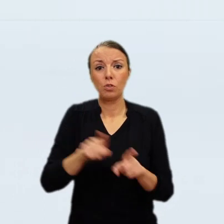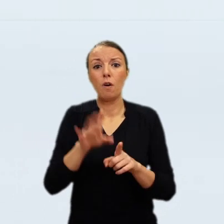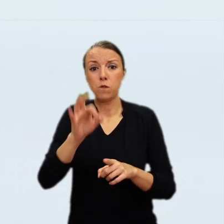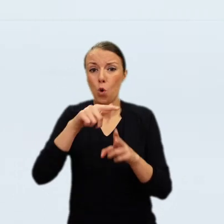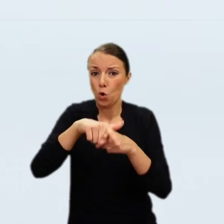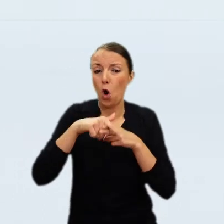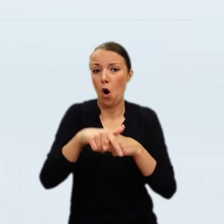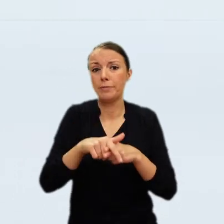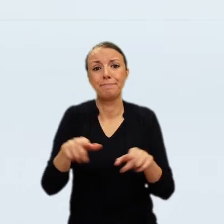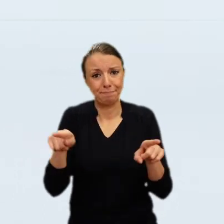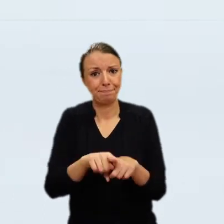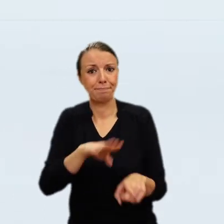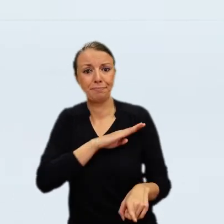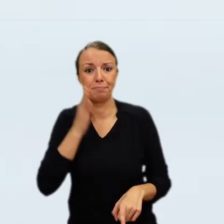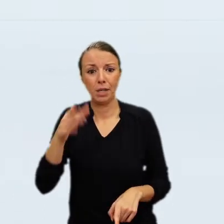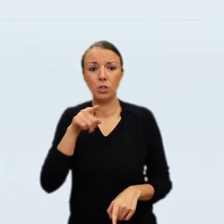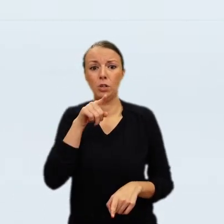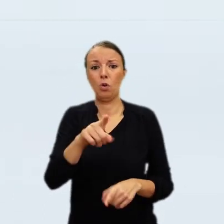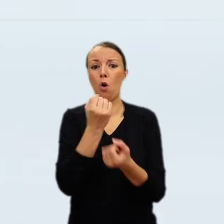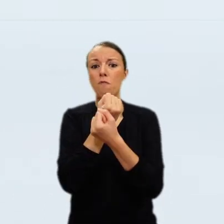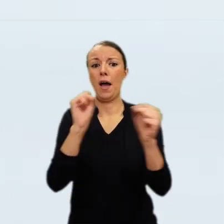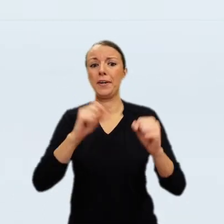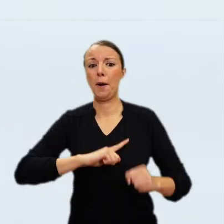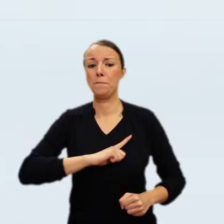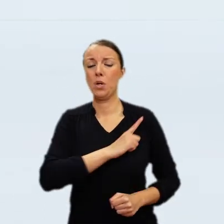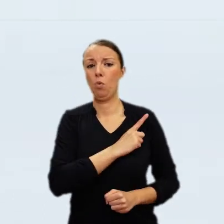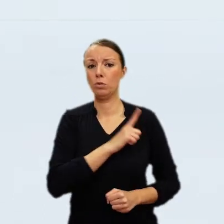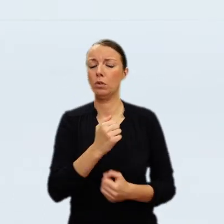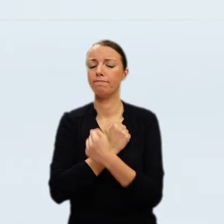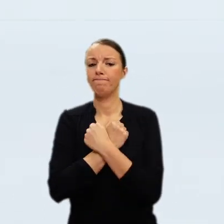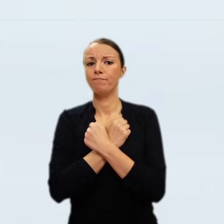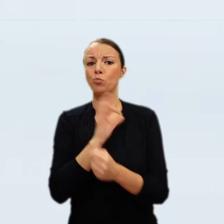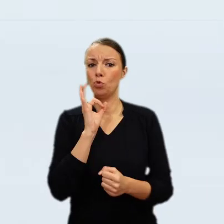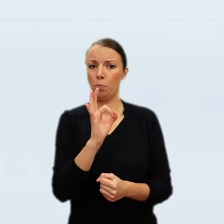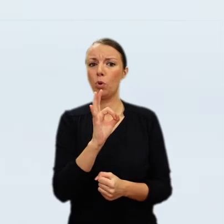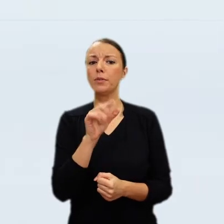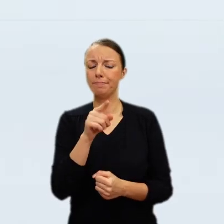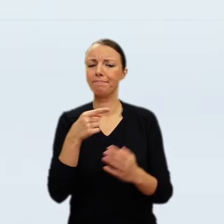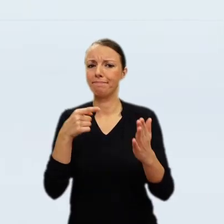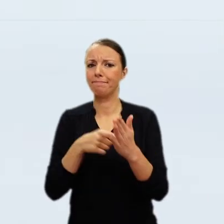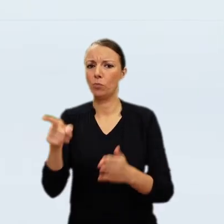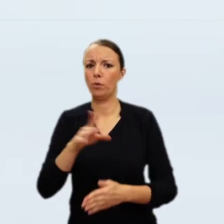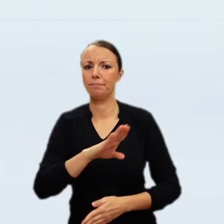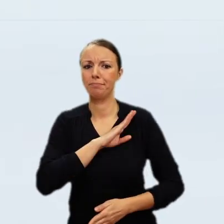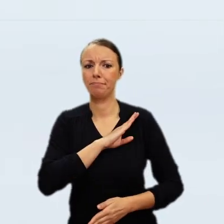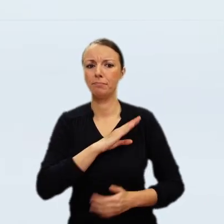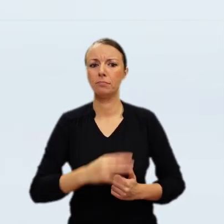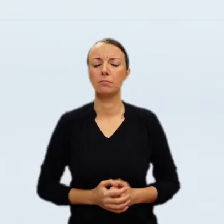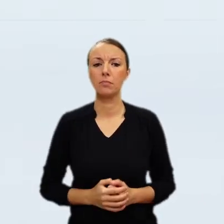Cossack of Tarnowski on the right. So it is likely that both father and son knew Czików and knew the painting well.